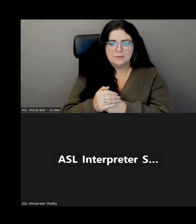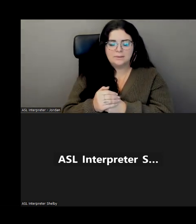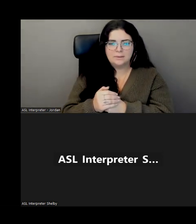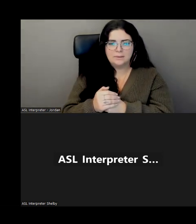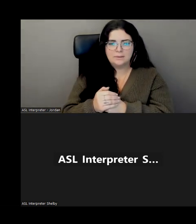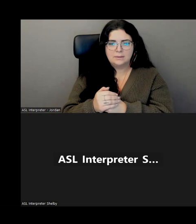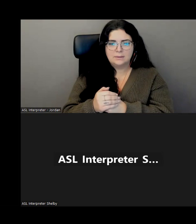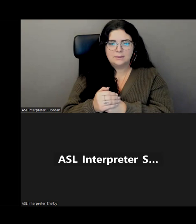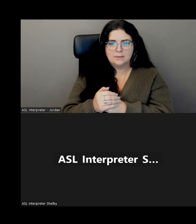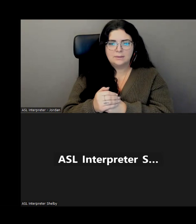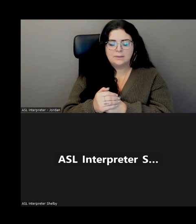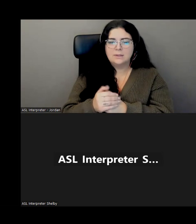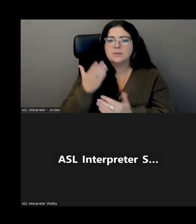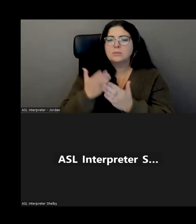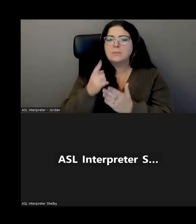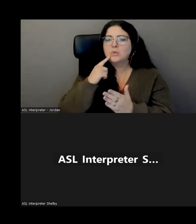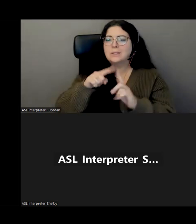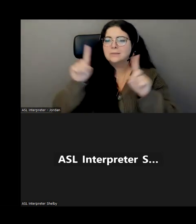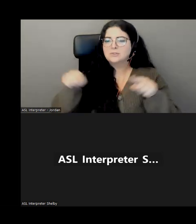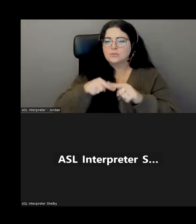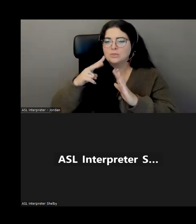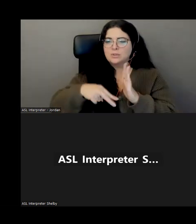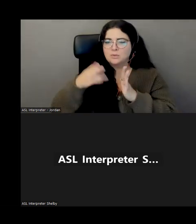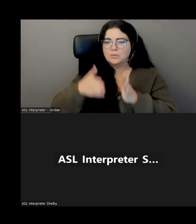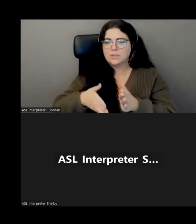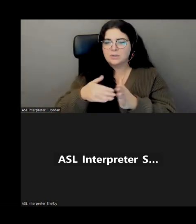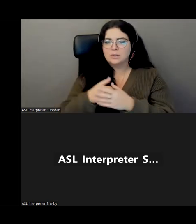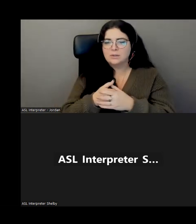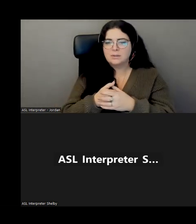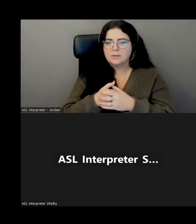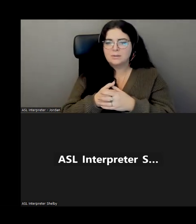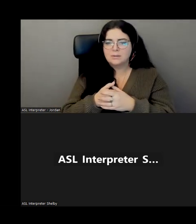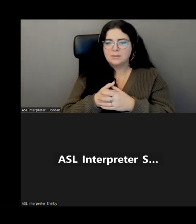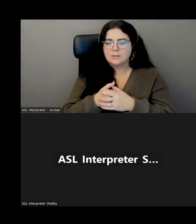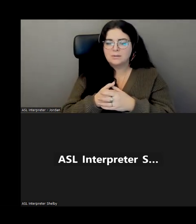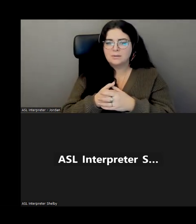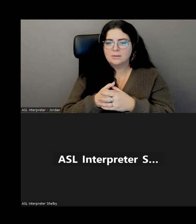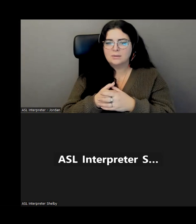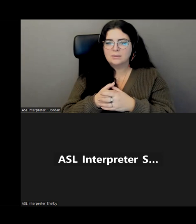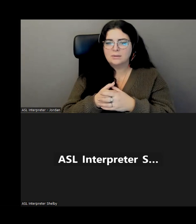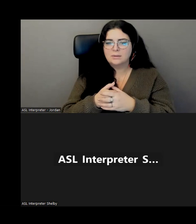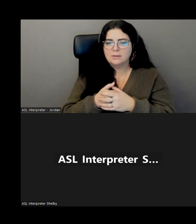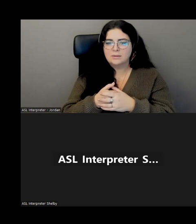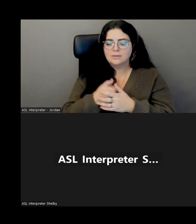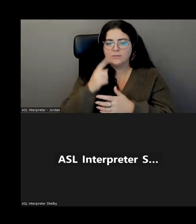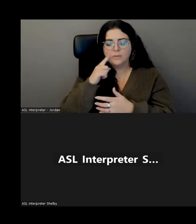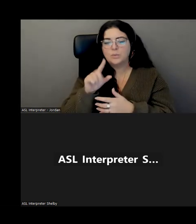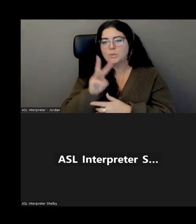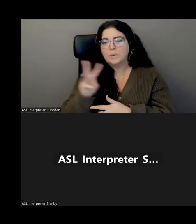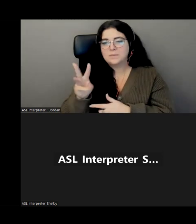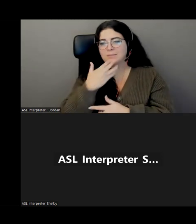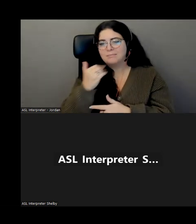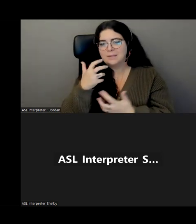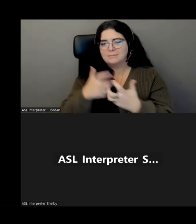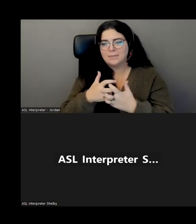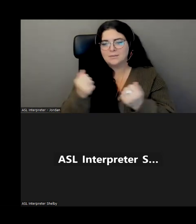JAWS or other screen readers for different reasons. We want to make sure that those websites work in a way that's optimal. So